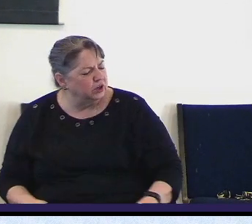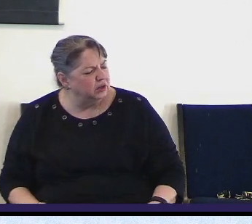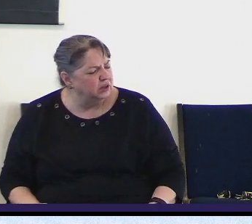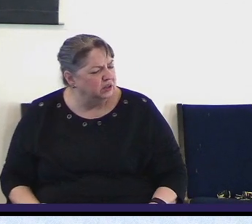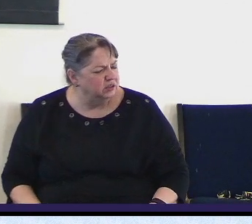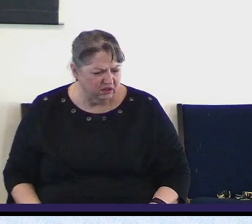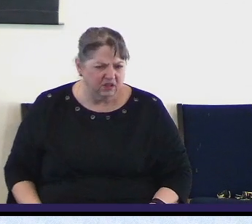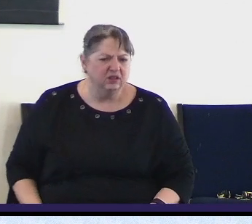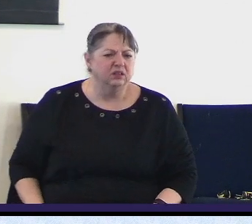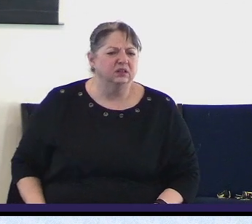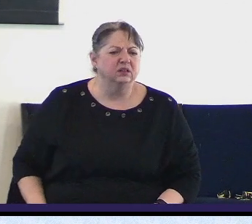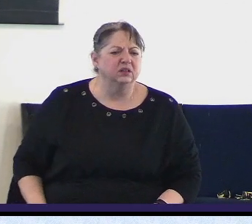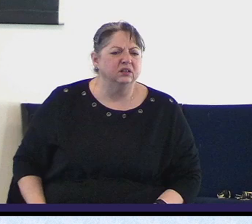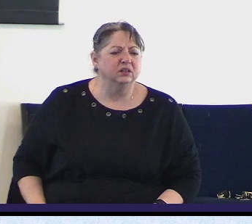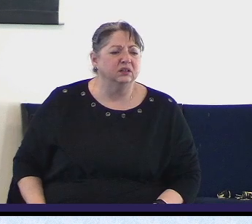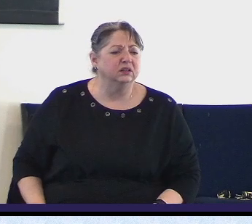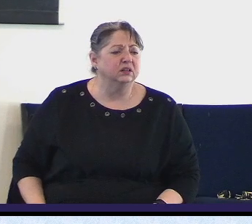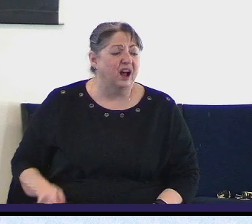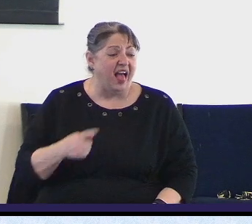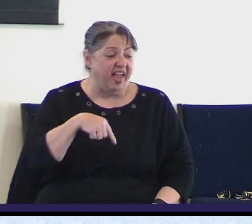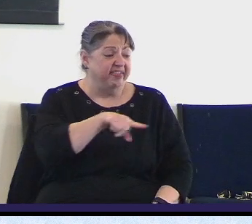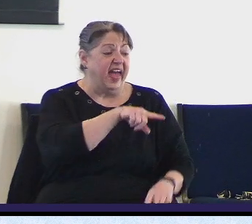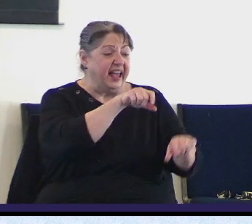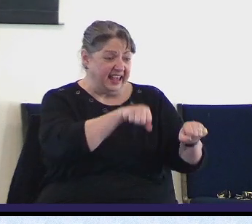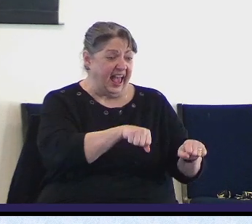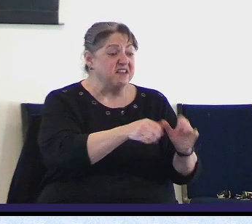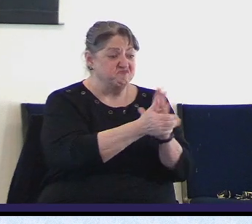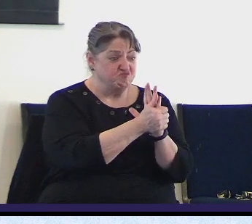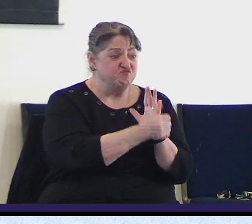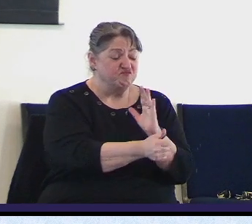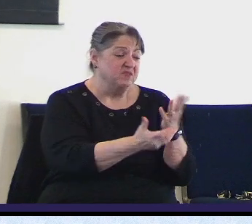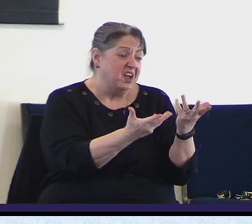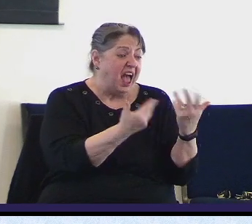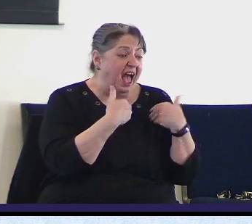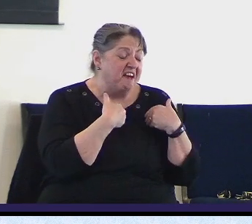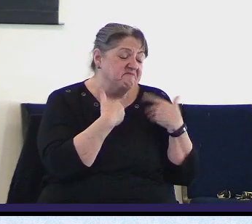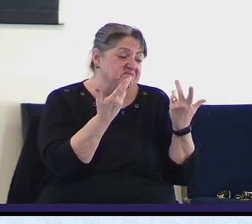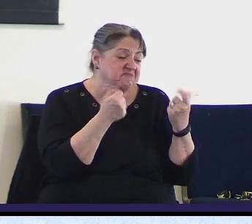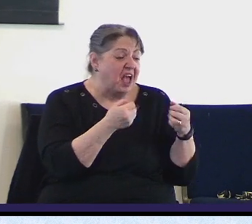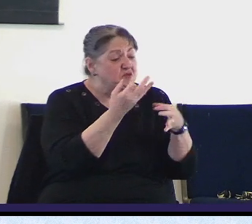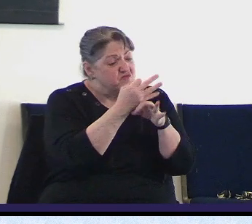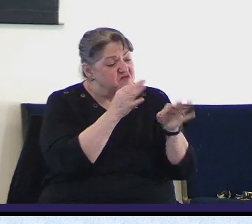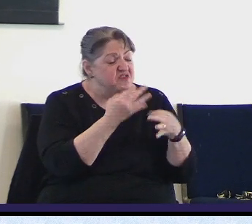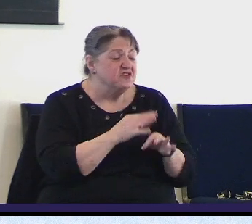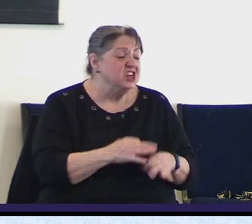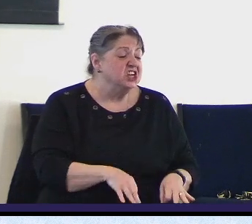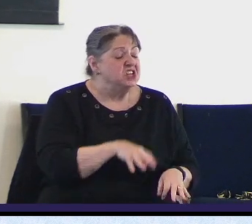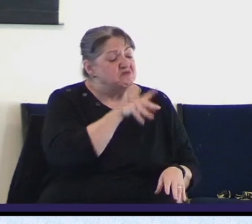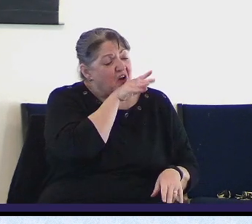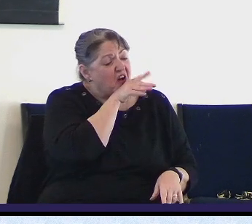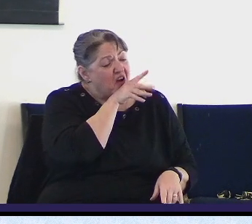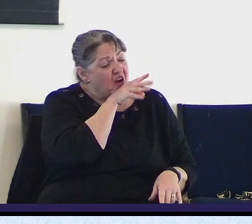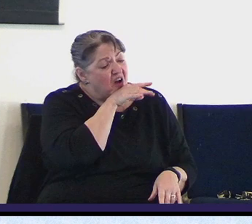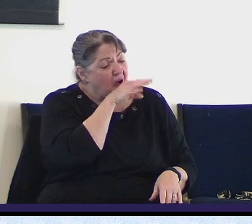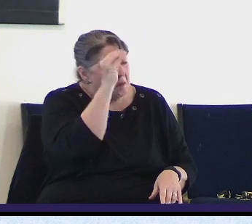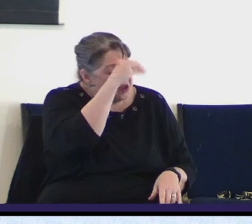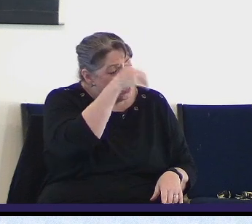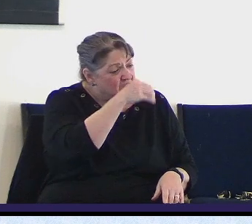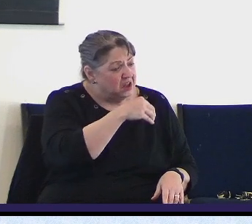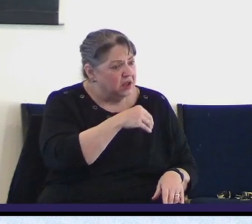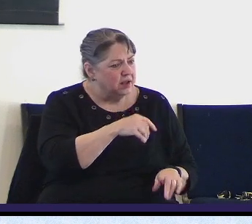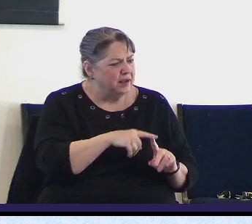of speech but they had to make sure that what they said in their speech was politically correct. The problem was more that